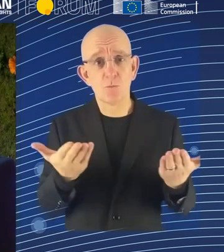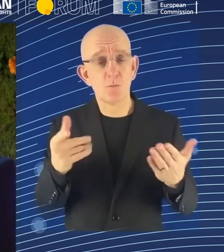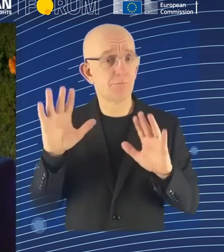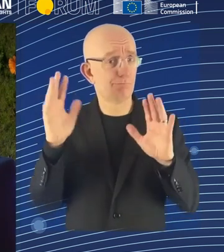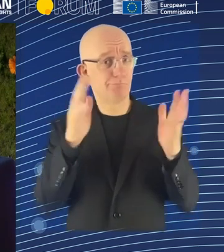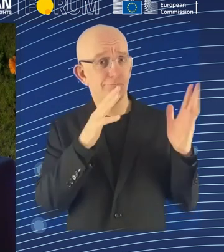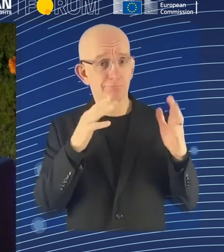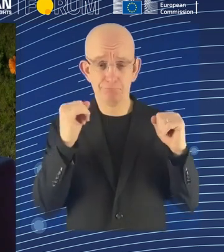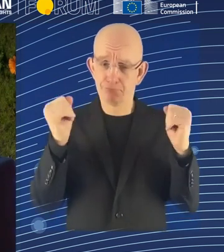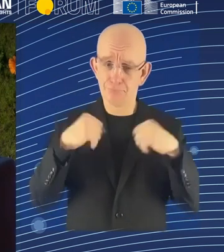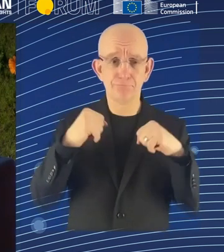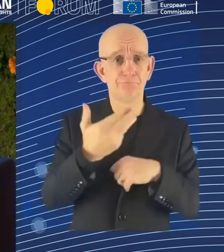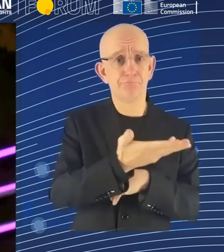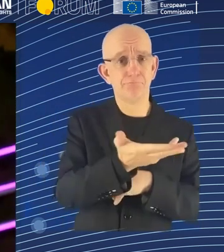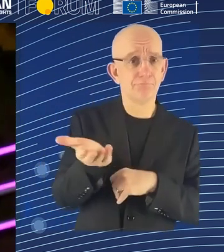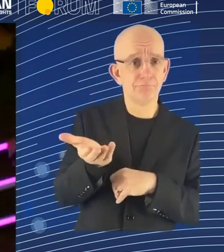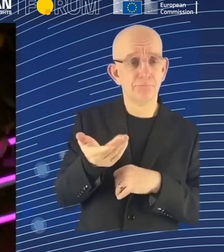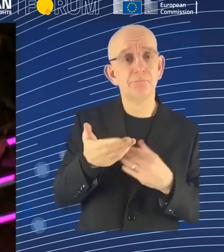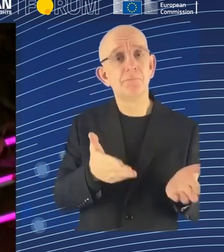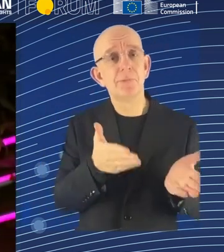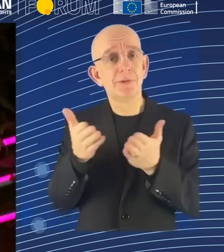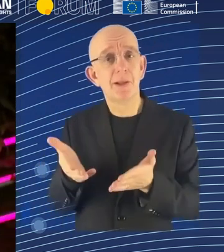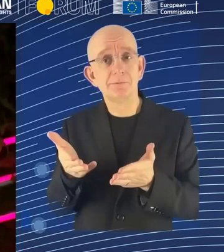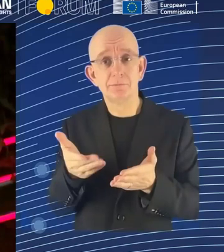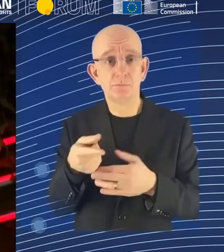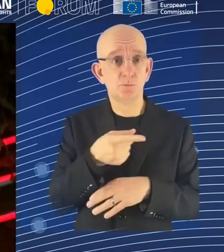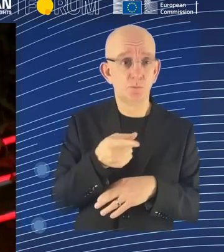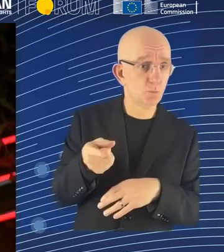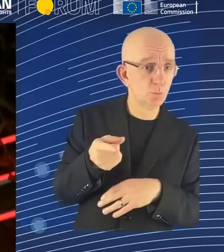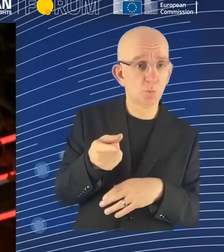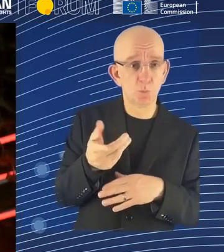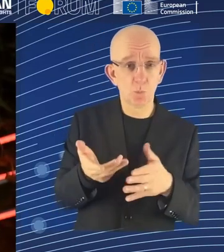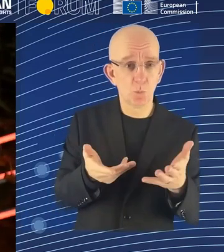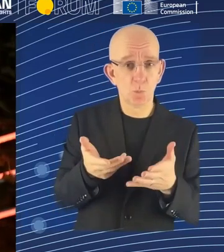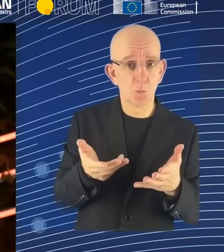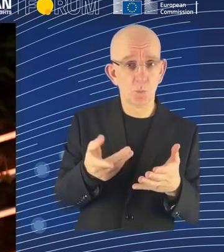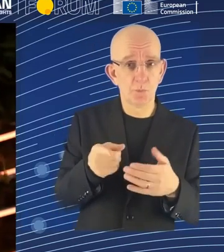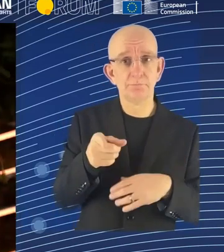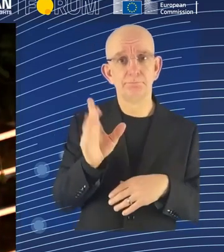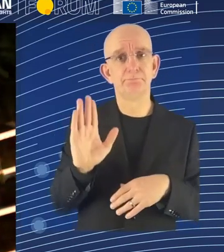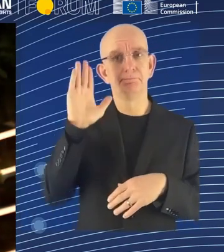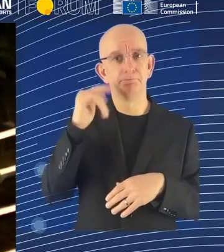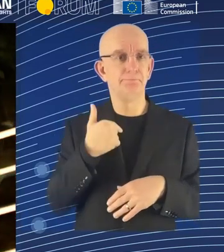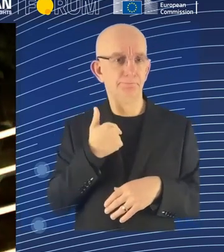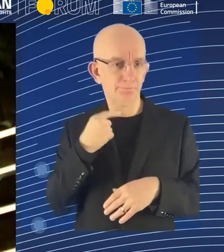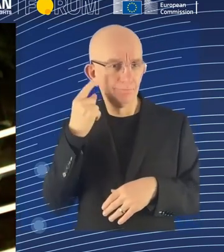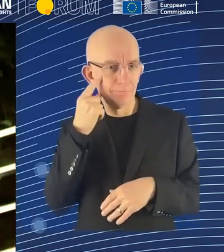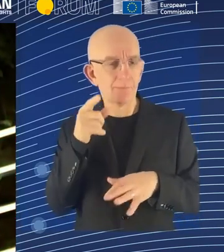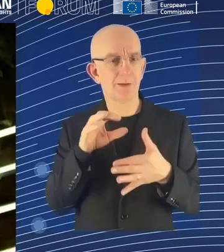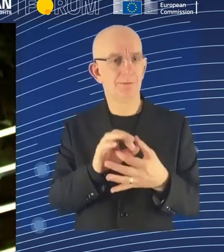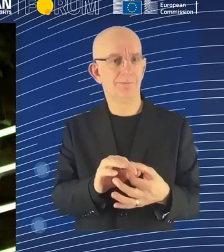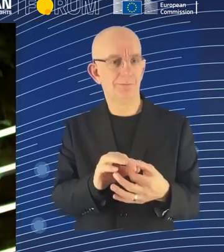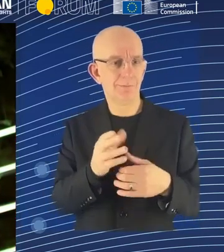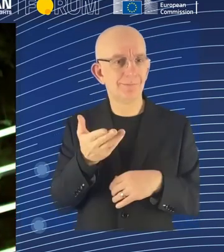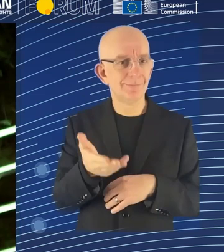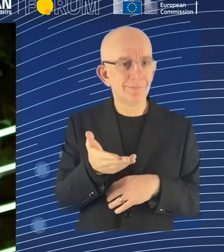So I think quickly on the fishery, I think it's one way of kind of managing from